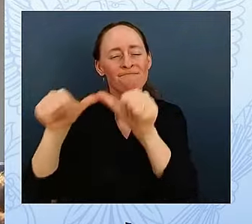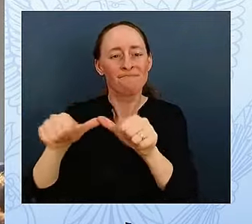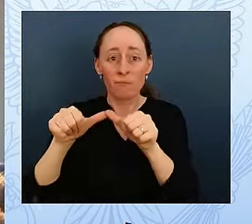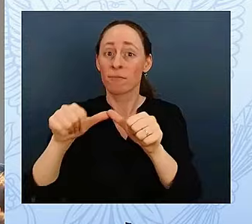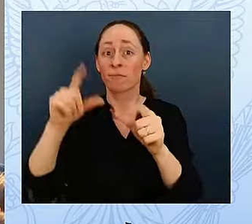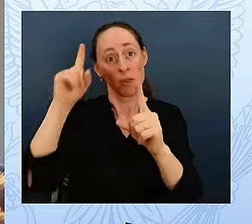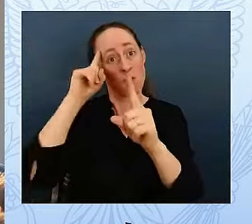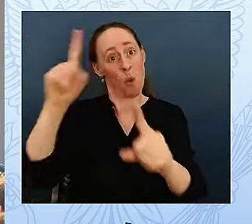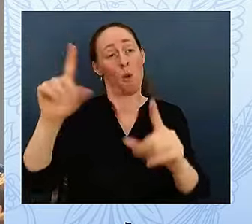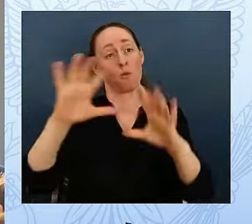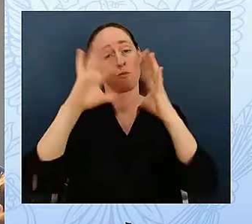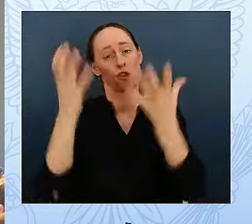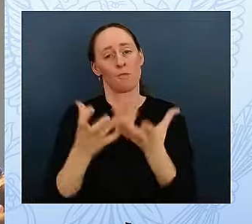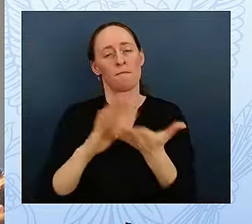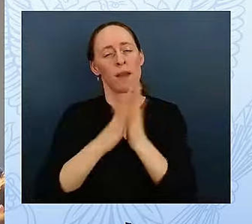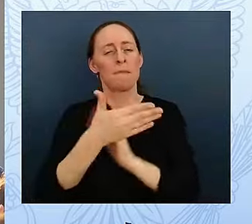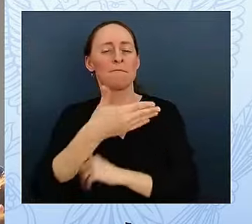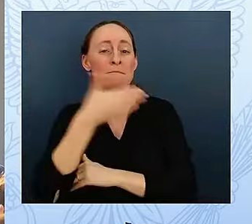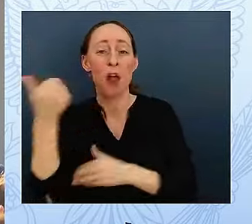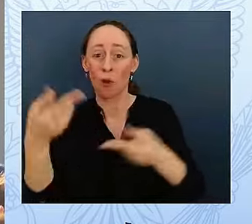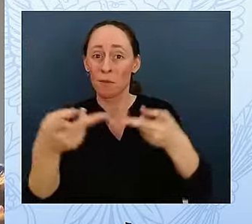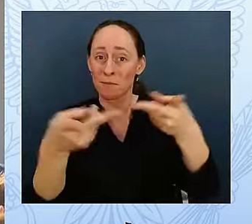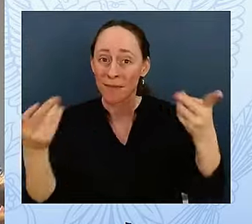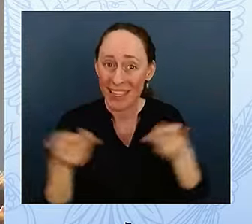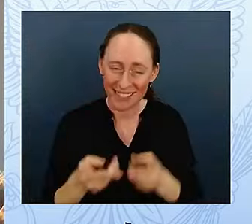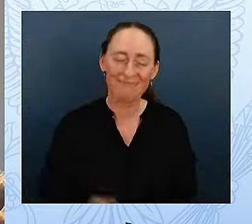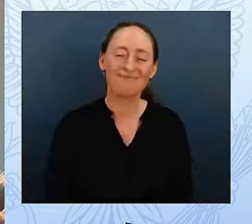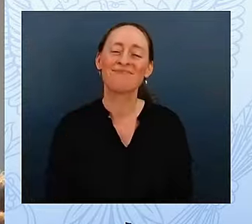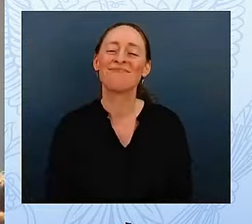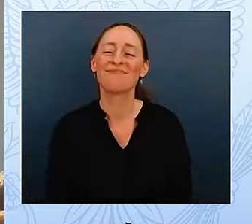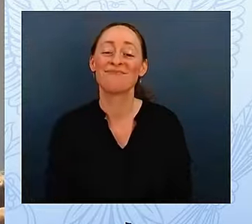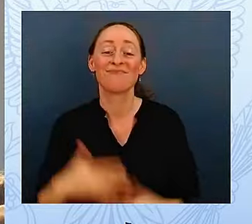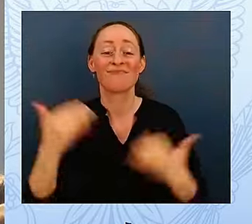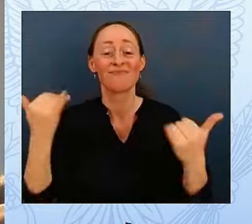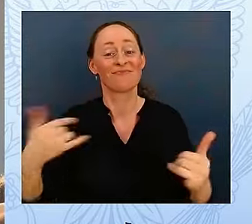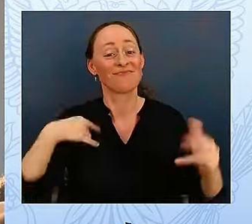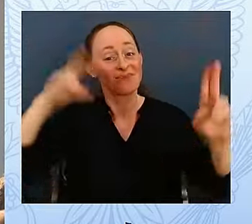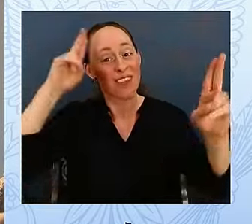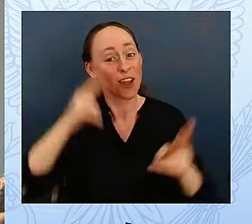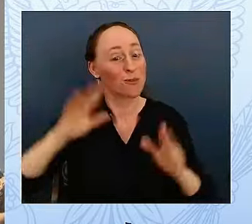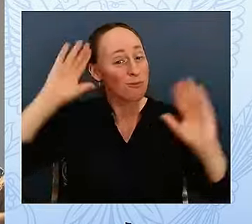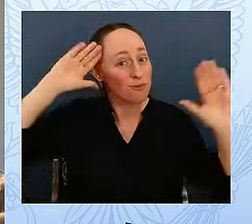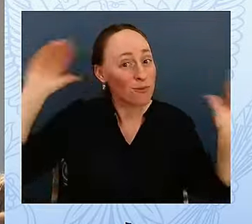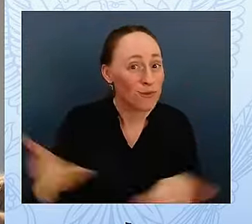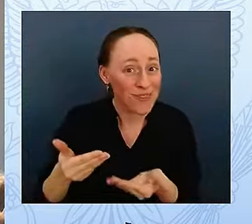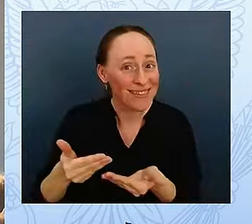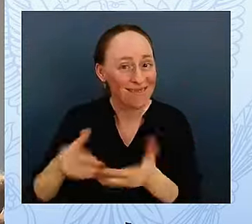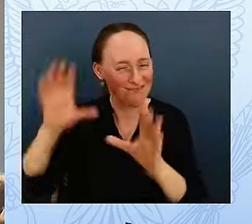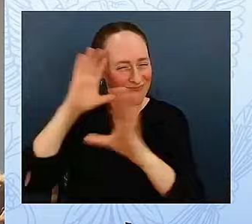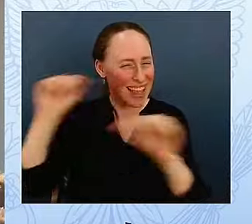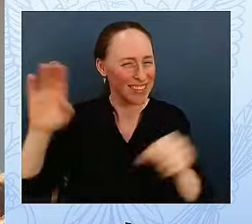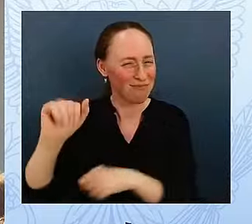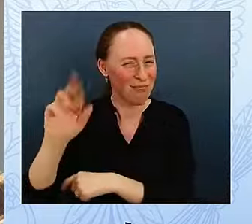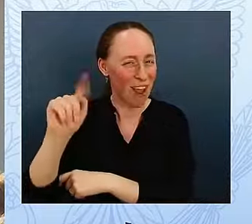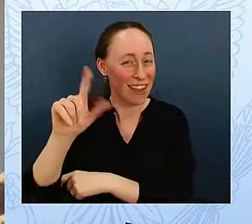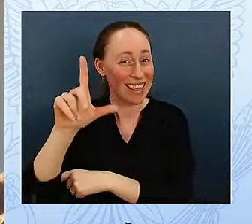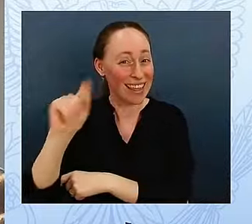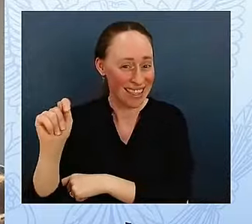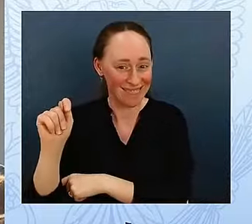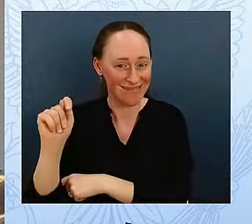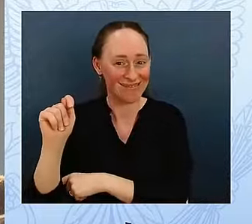is my pleasure to introduce President Bartlett, or as he sometimes knows, Martin Sheen.